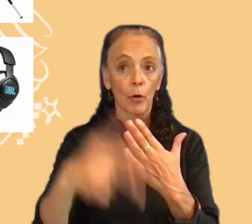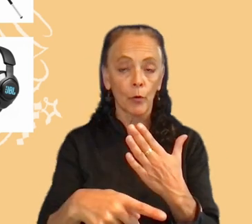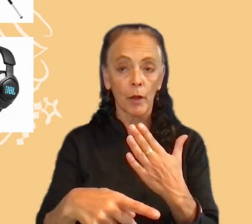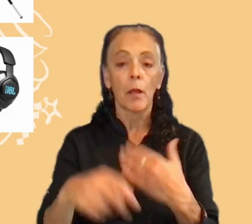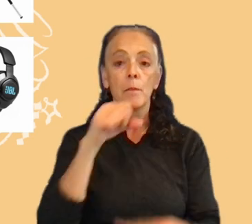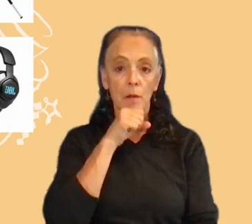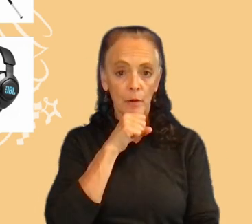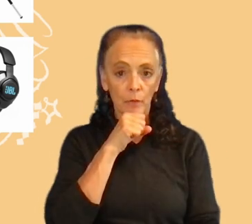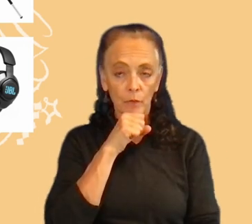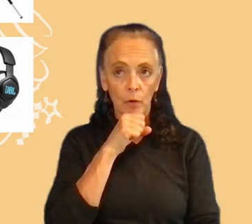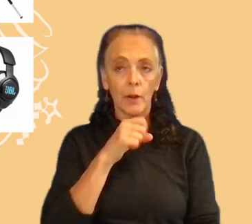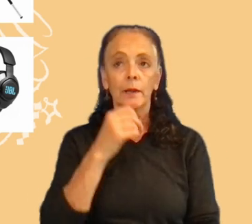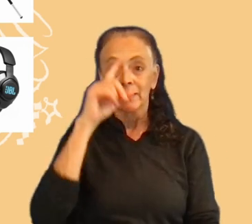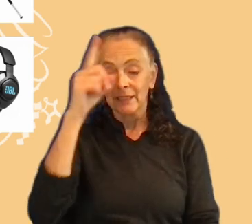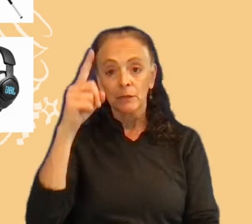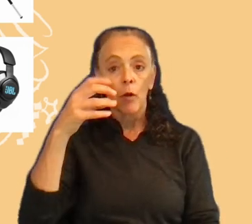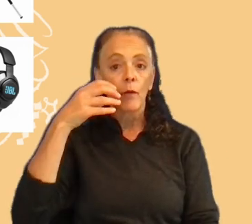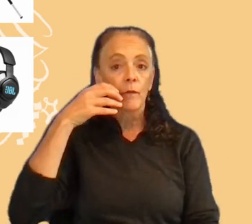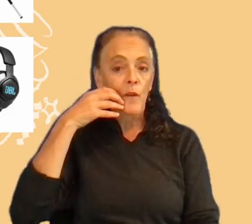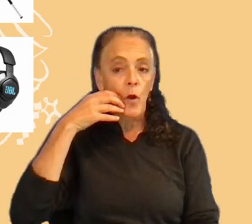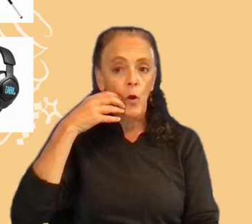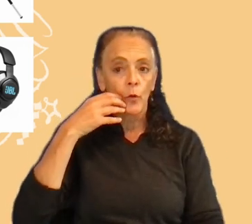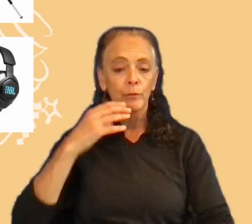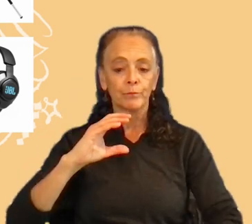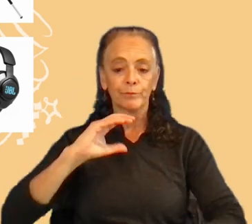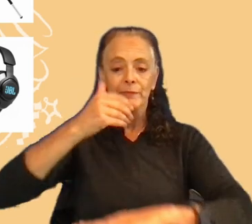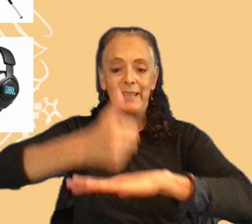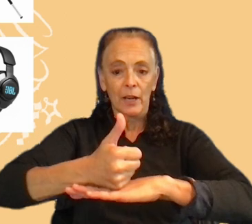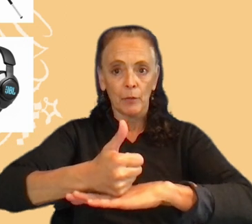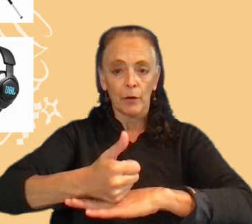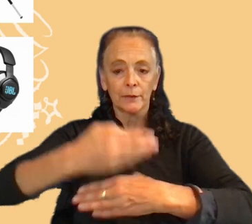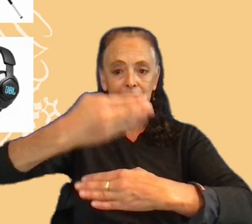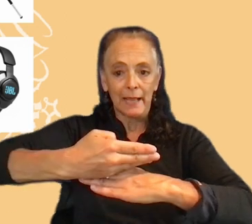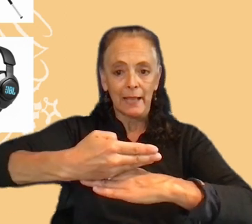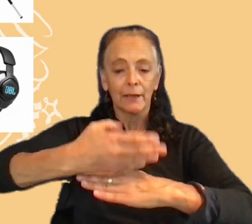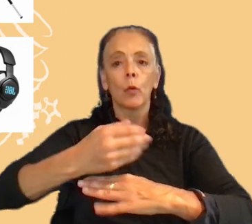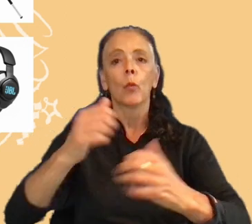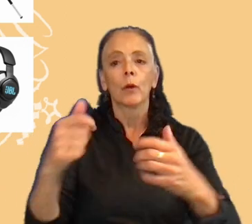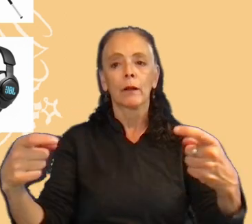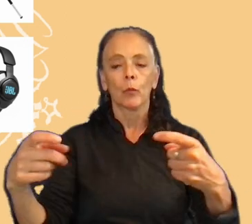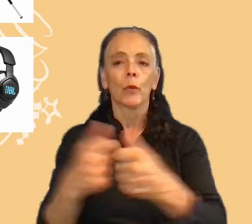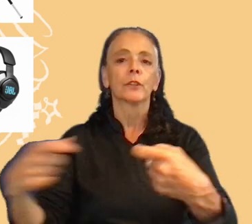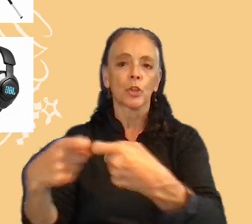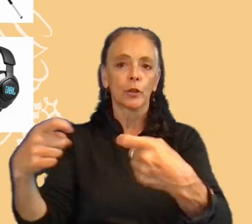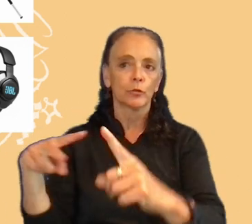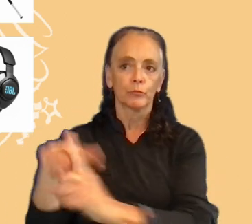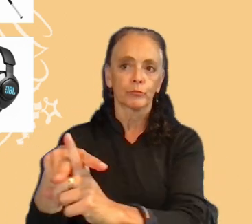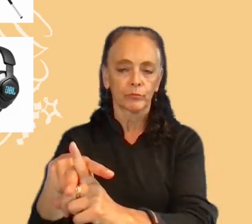and a smartphone on a stand. And connected to a charger to avoid running out of battery. So,